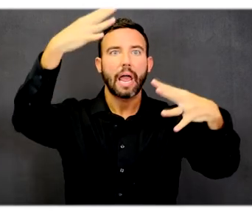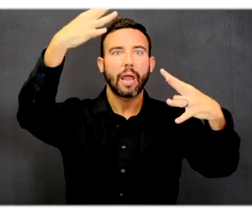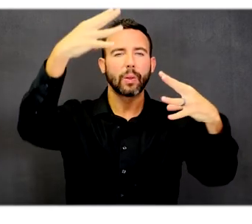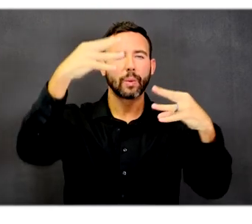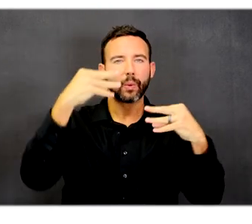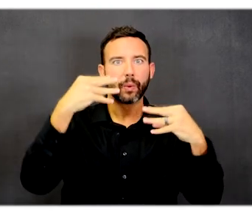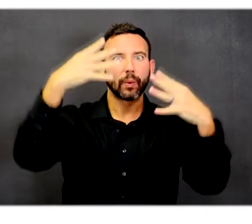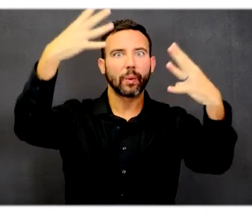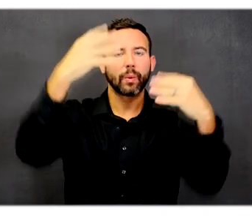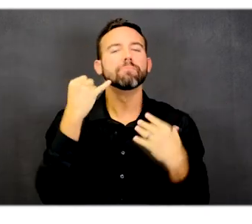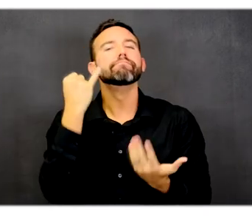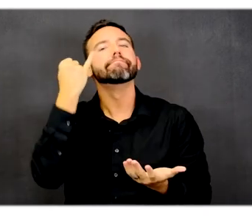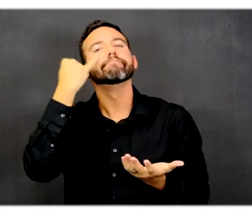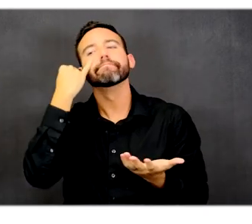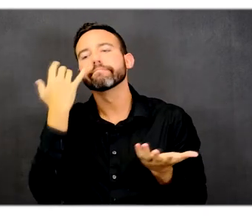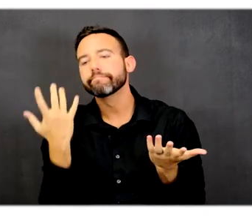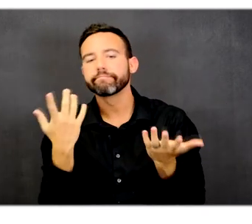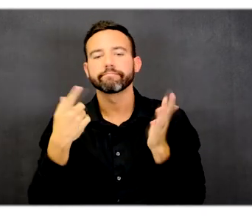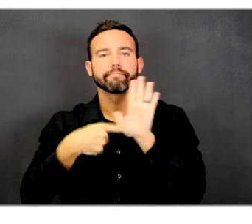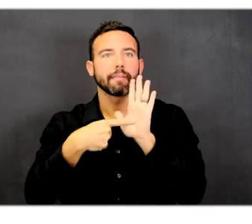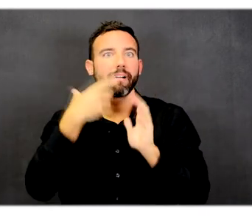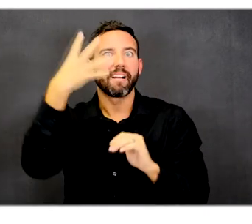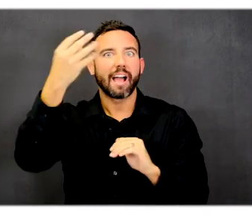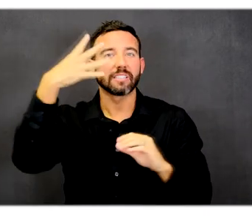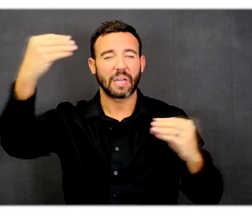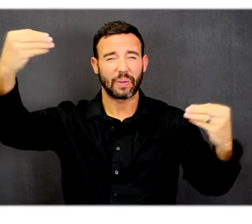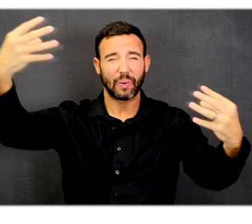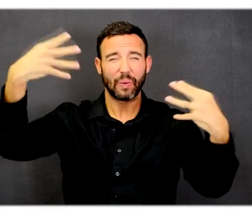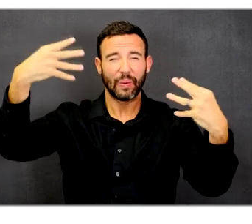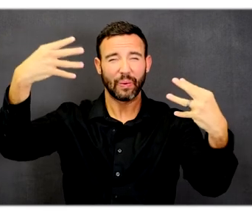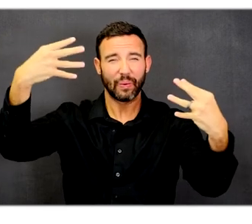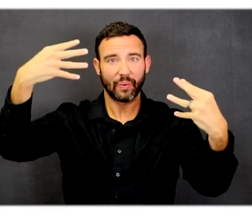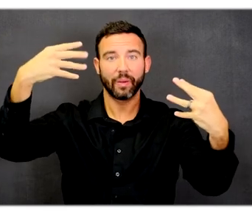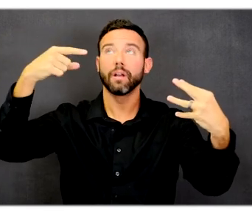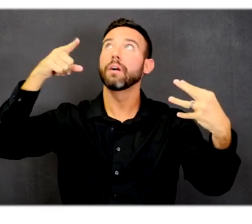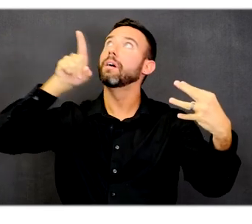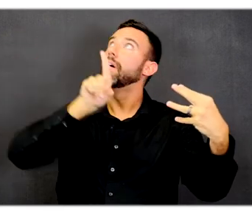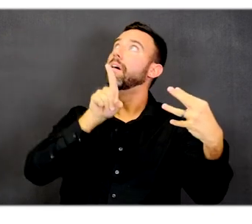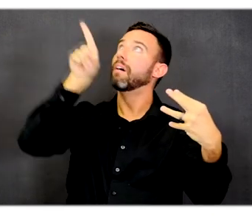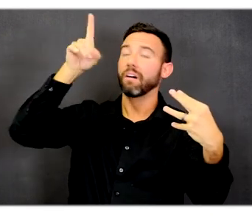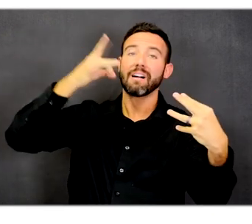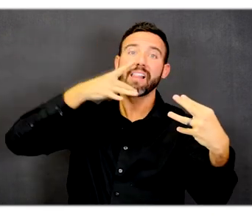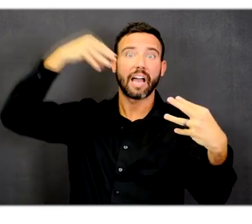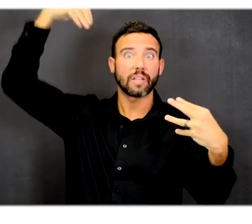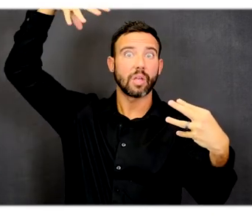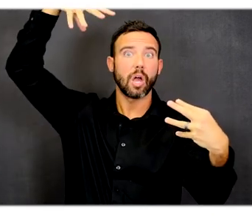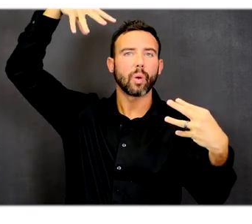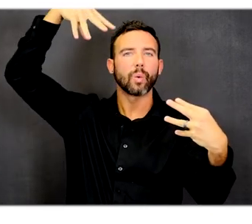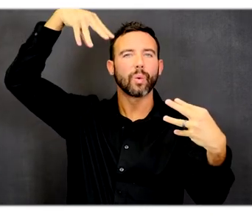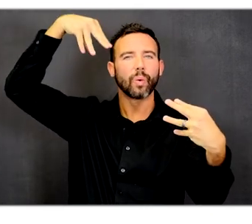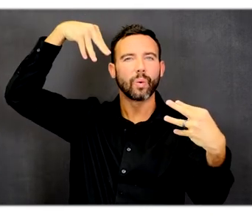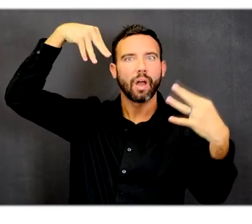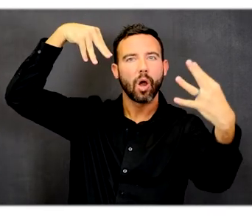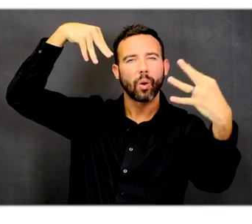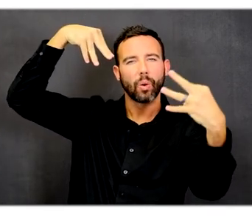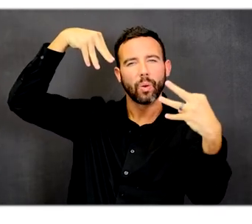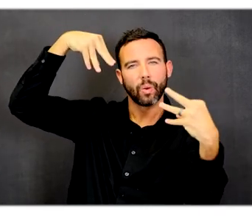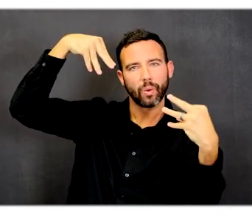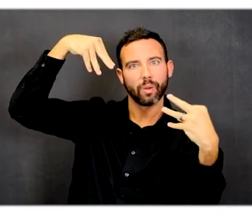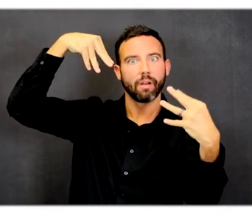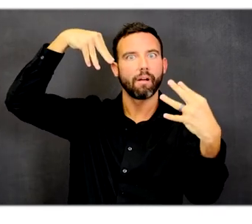really bright and sunny outside, interior lights dim down to provide a really good balance of lighting throughout the facility without glare.